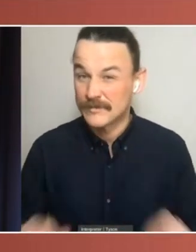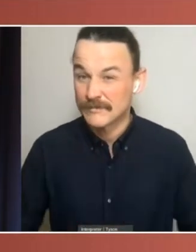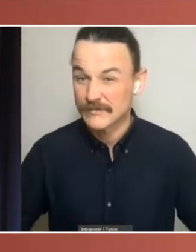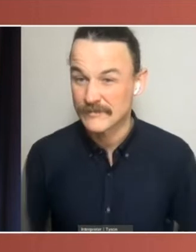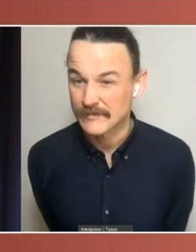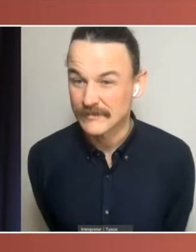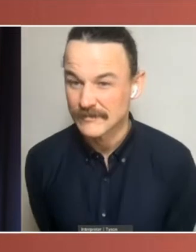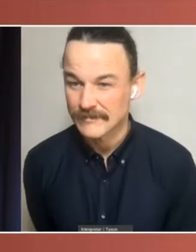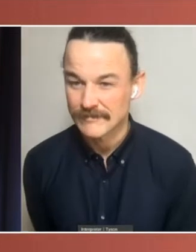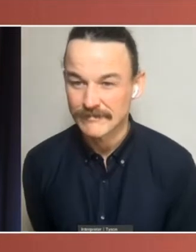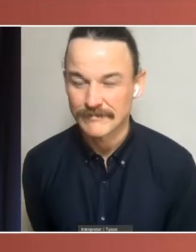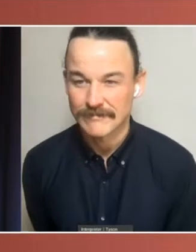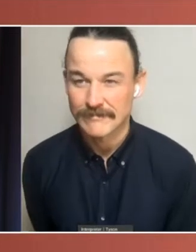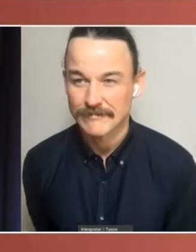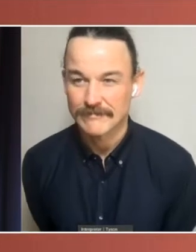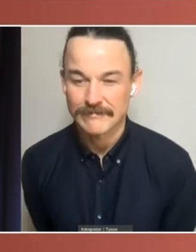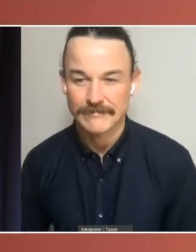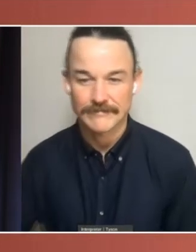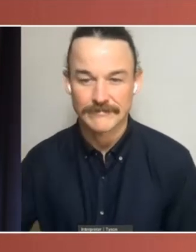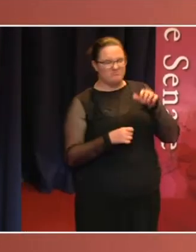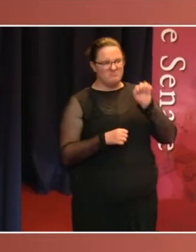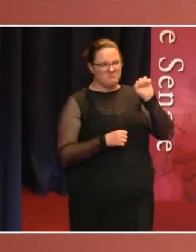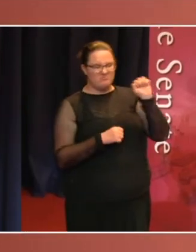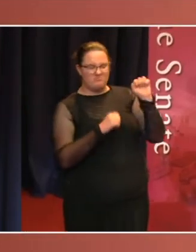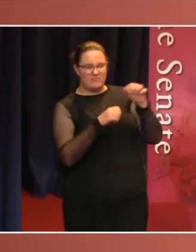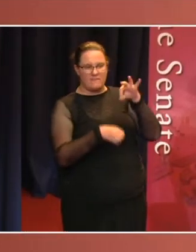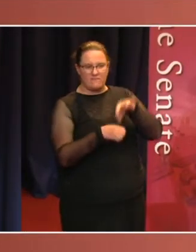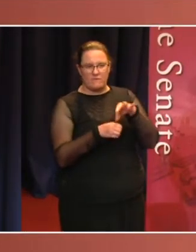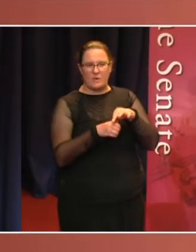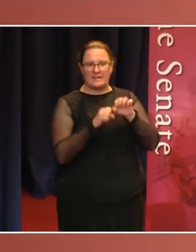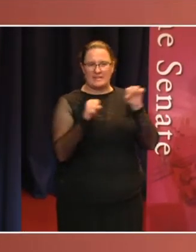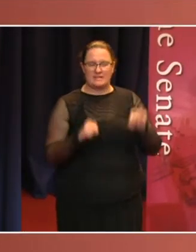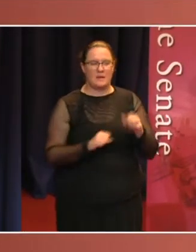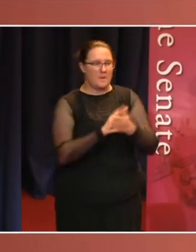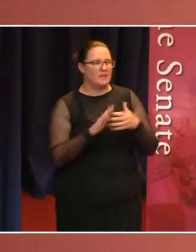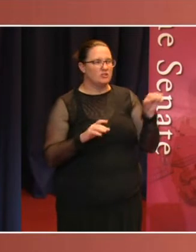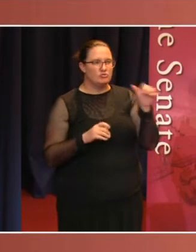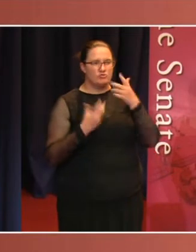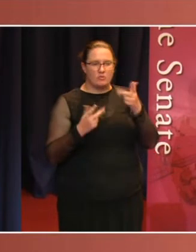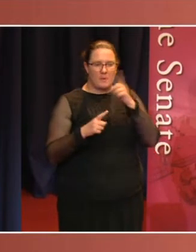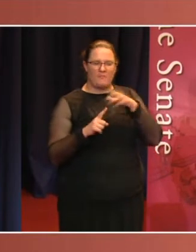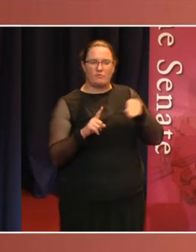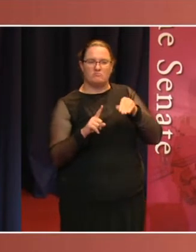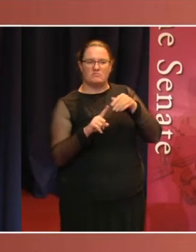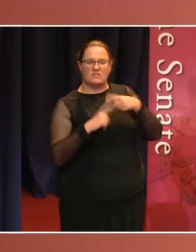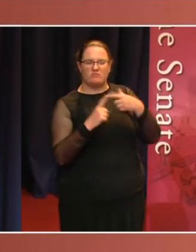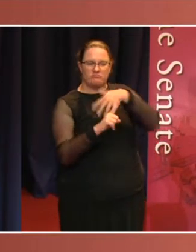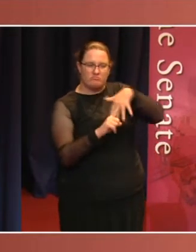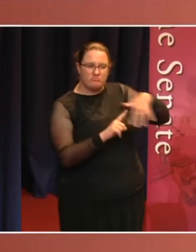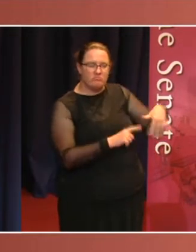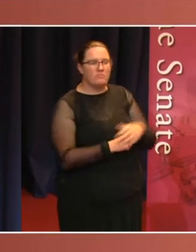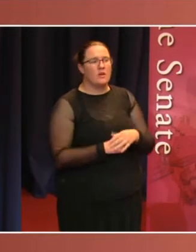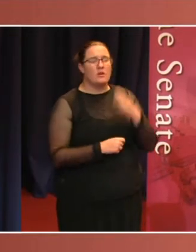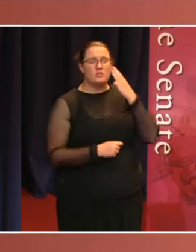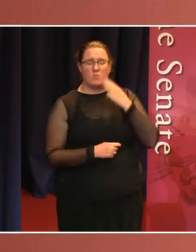representative of class, cultural and gender interests. Women were simultaneously elected to the House of Representatives